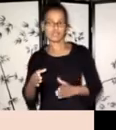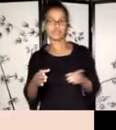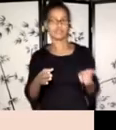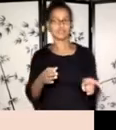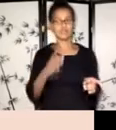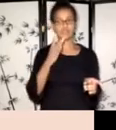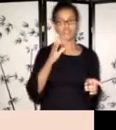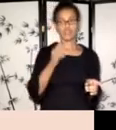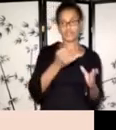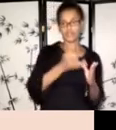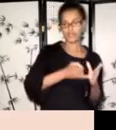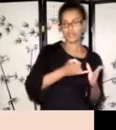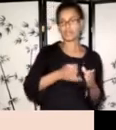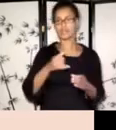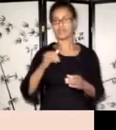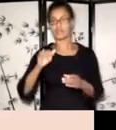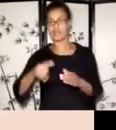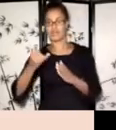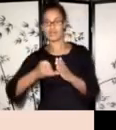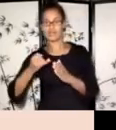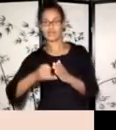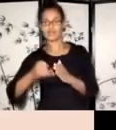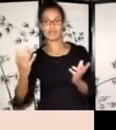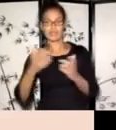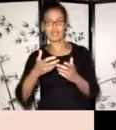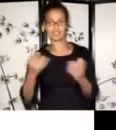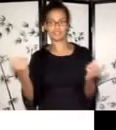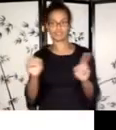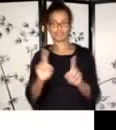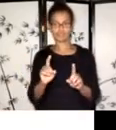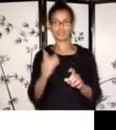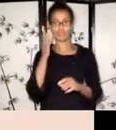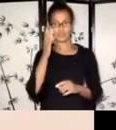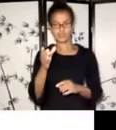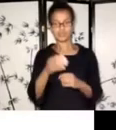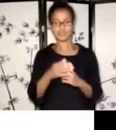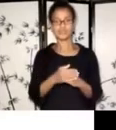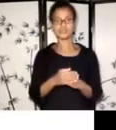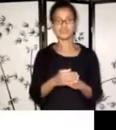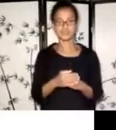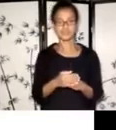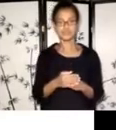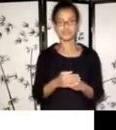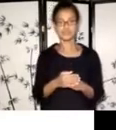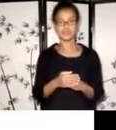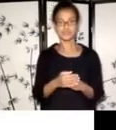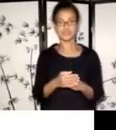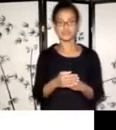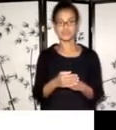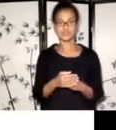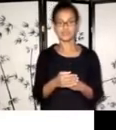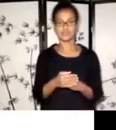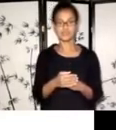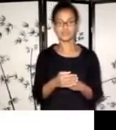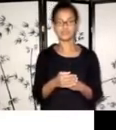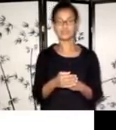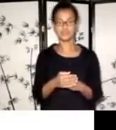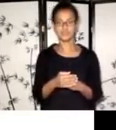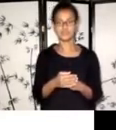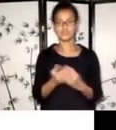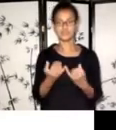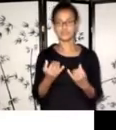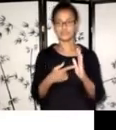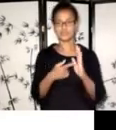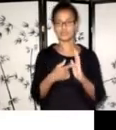bottom are, are basically like the criteria, um, basis for which the peer assessors are, are